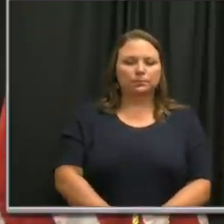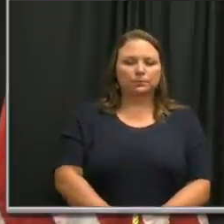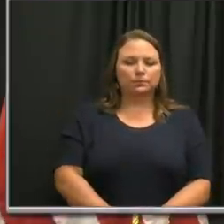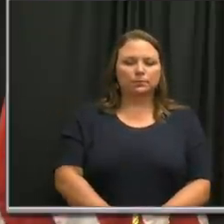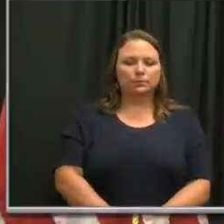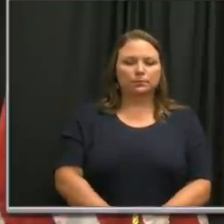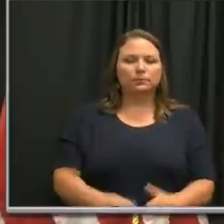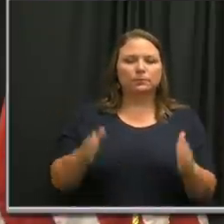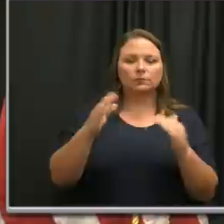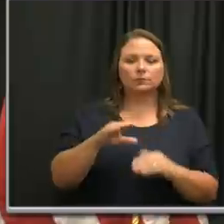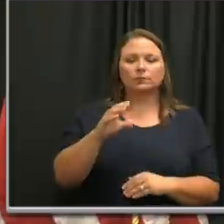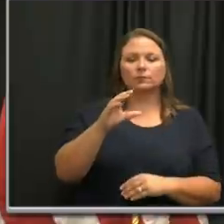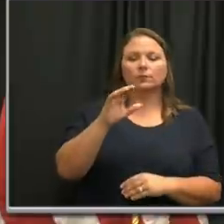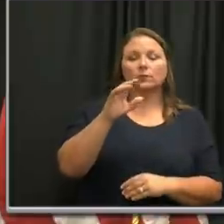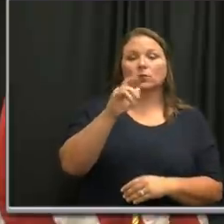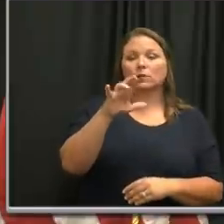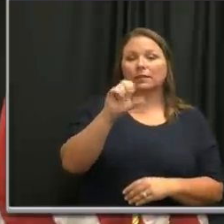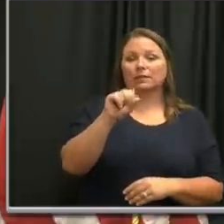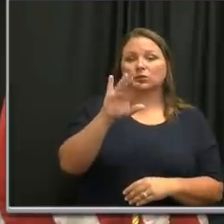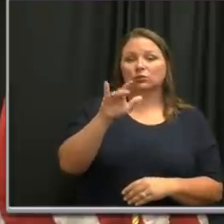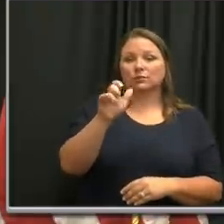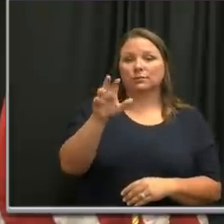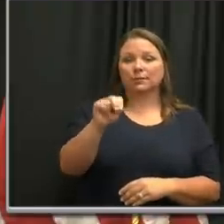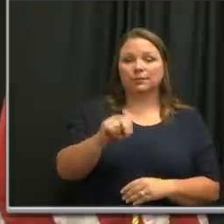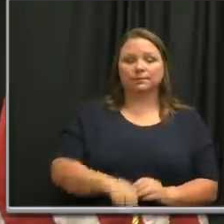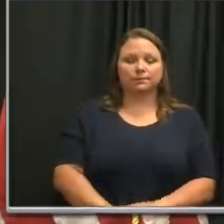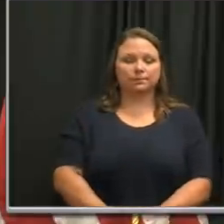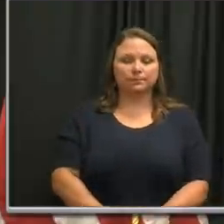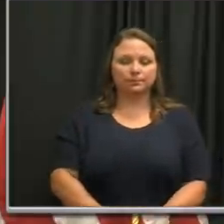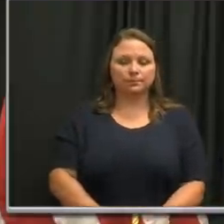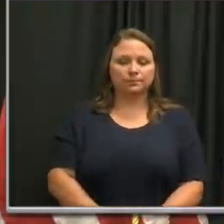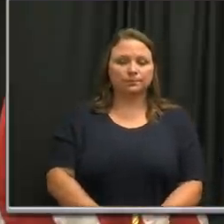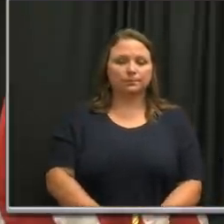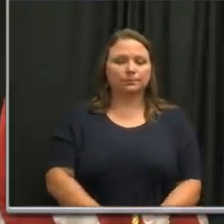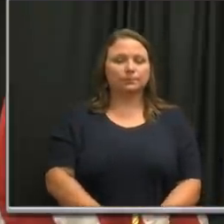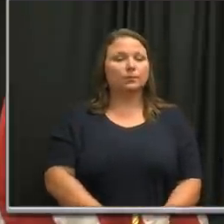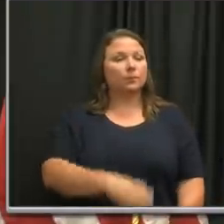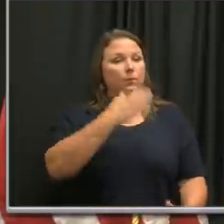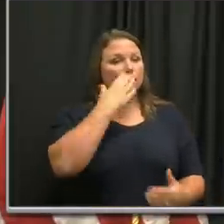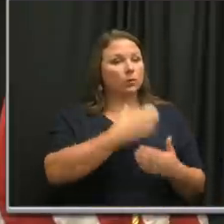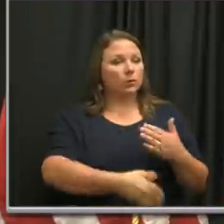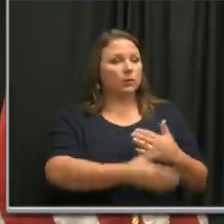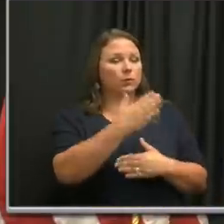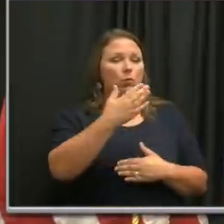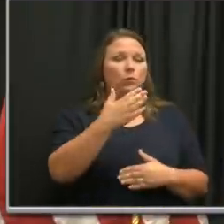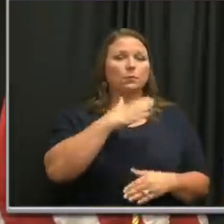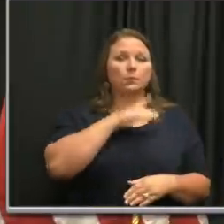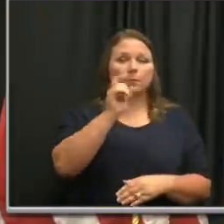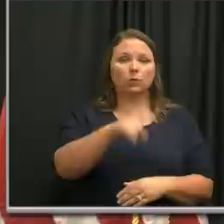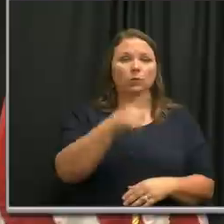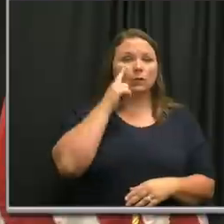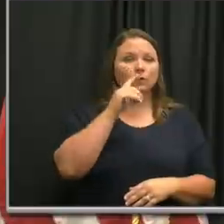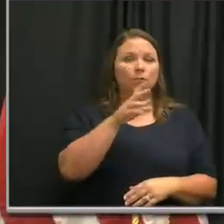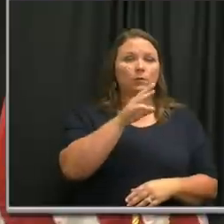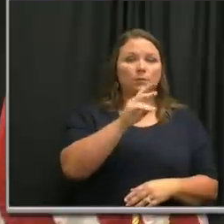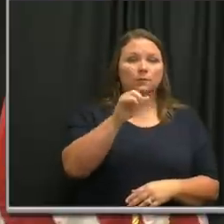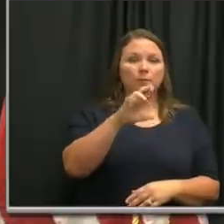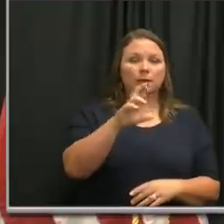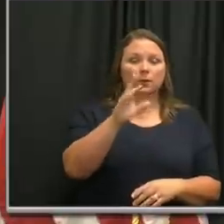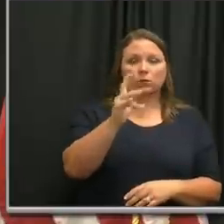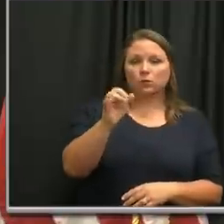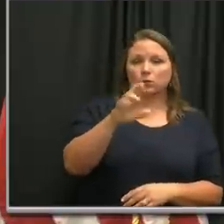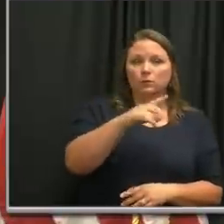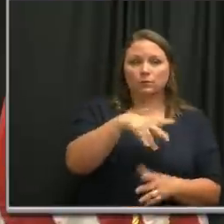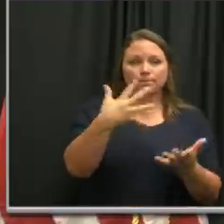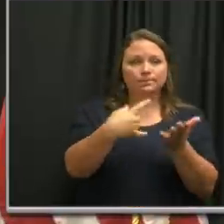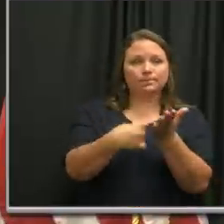Next is Carice Jackman at WSMB. Yes, good morning, everyone. My question is for Mayor John Cooper. Have